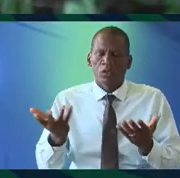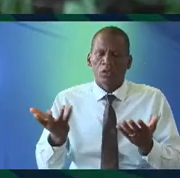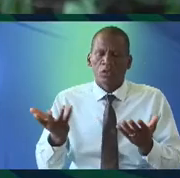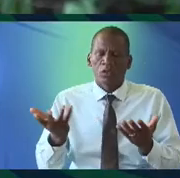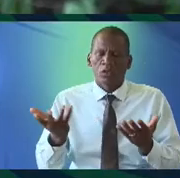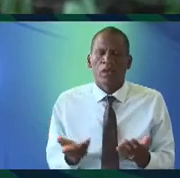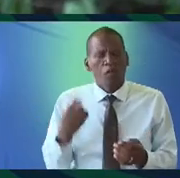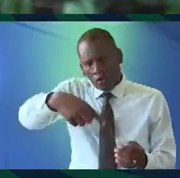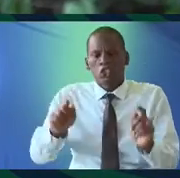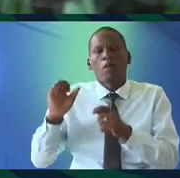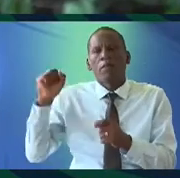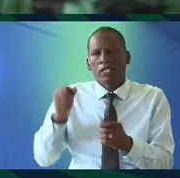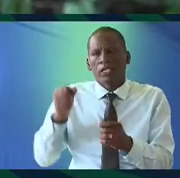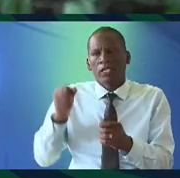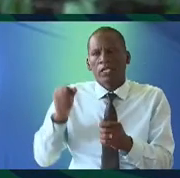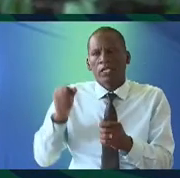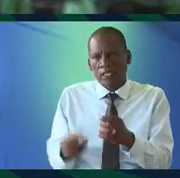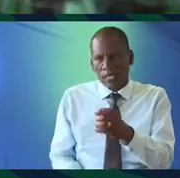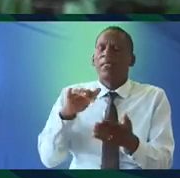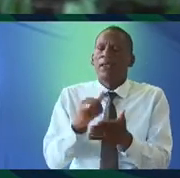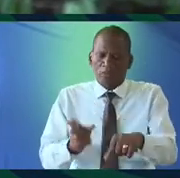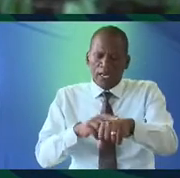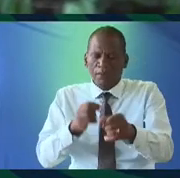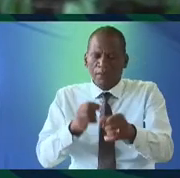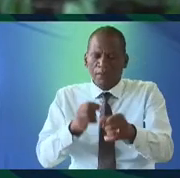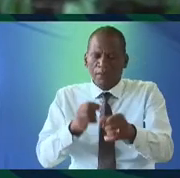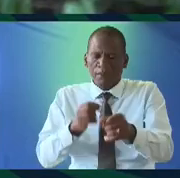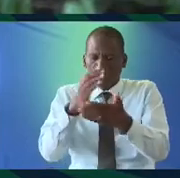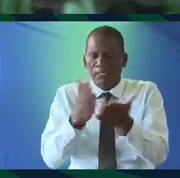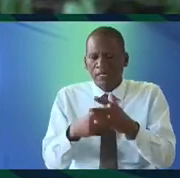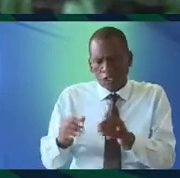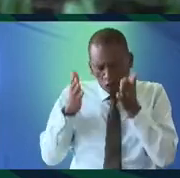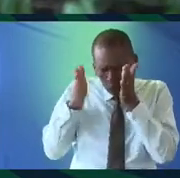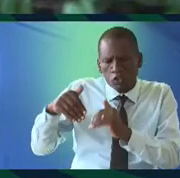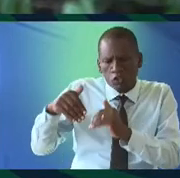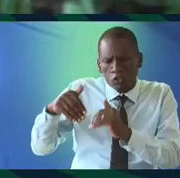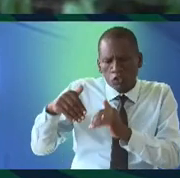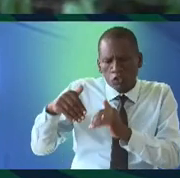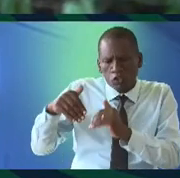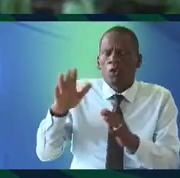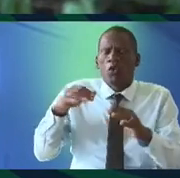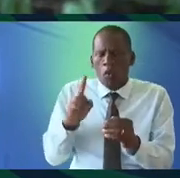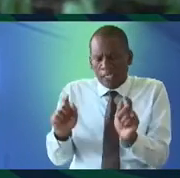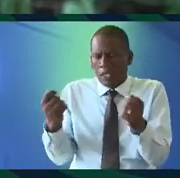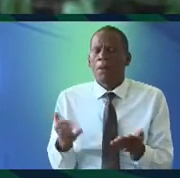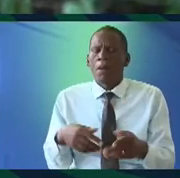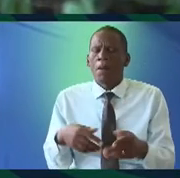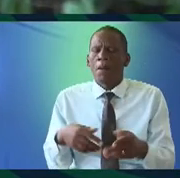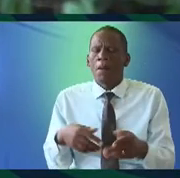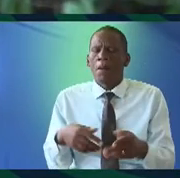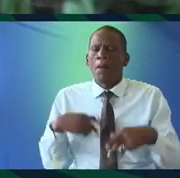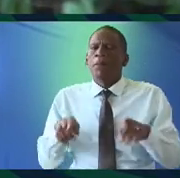for us tribal politics get in the way is that the minute something started to lean a bit too much towards one tribe